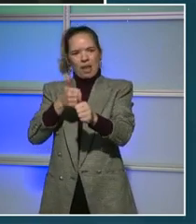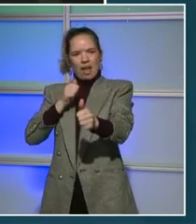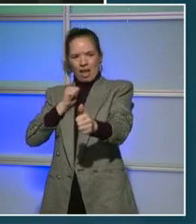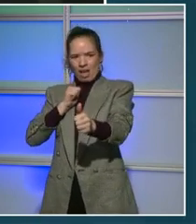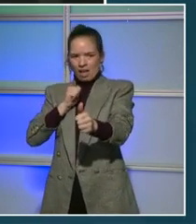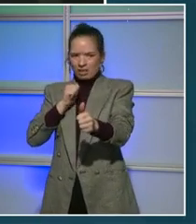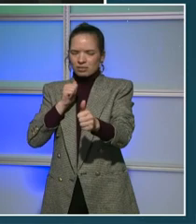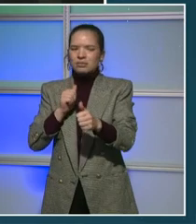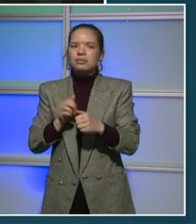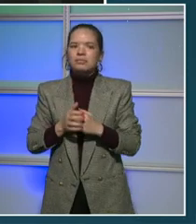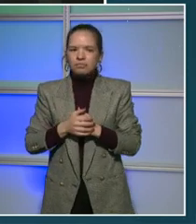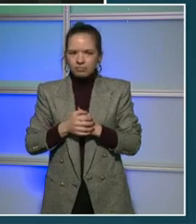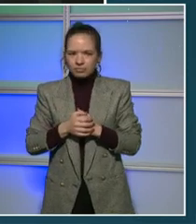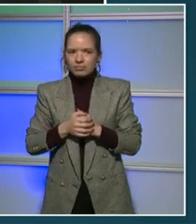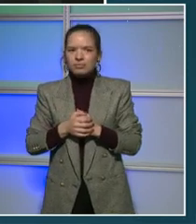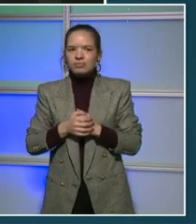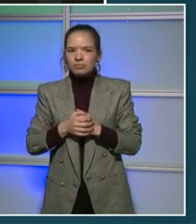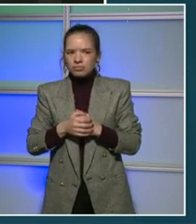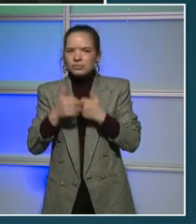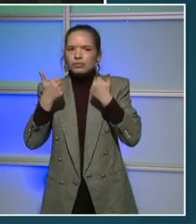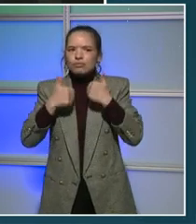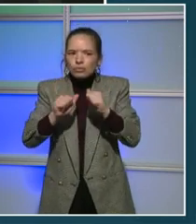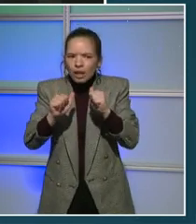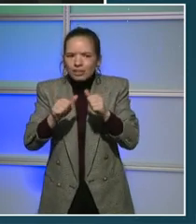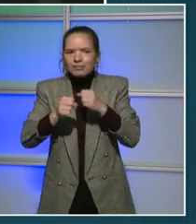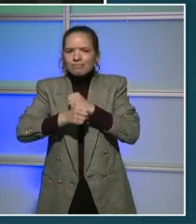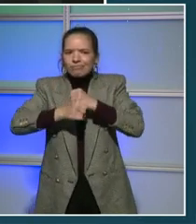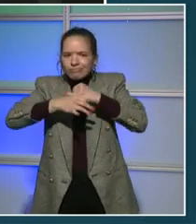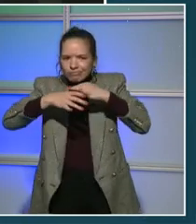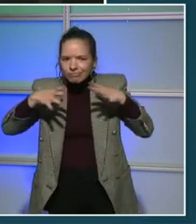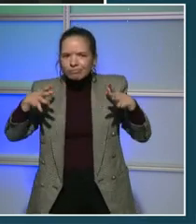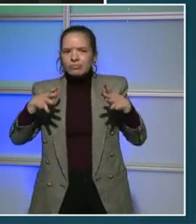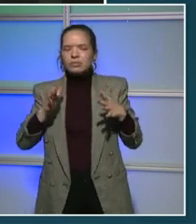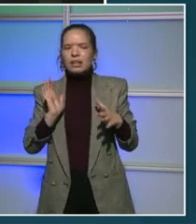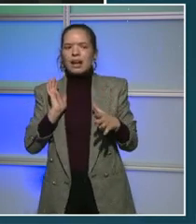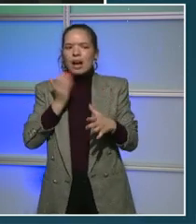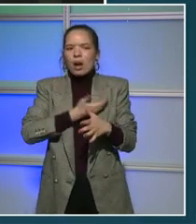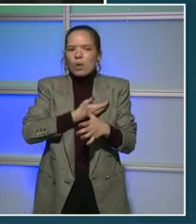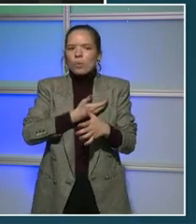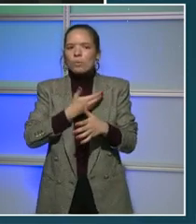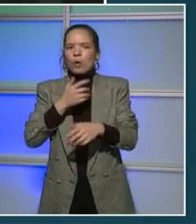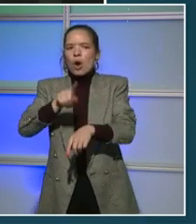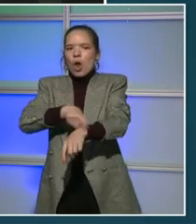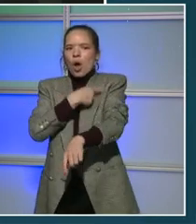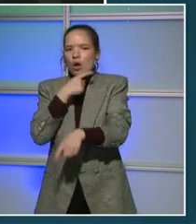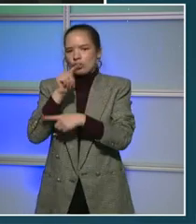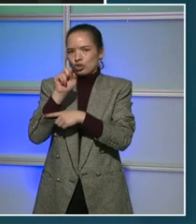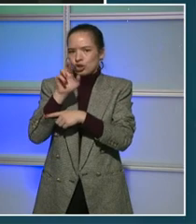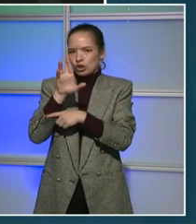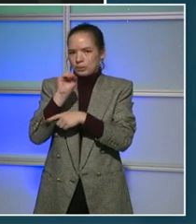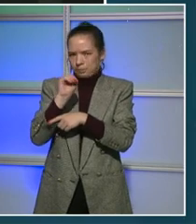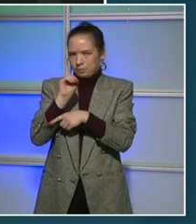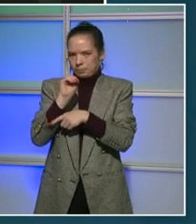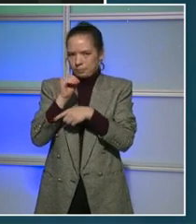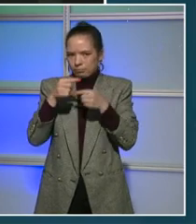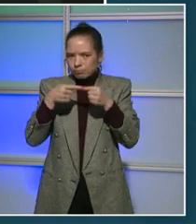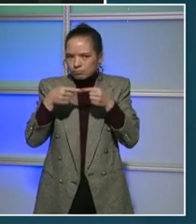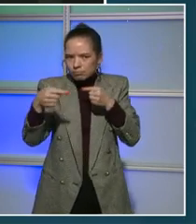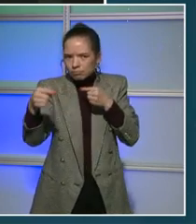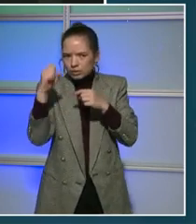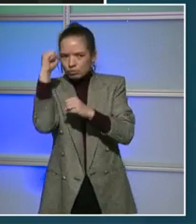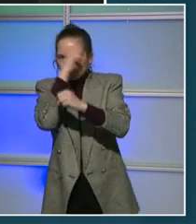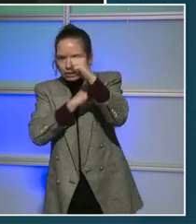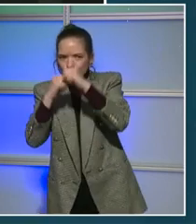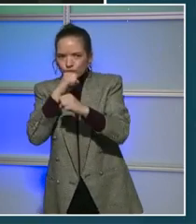then also working to expand our and have a more long-term strategy around our transgender non-conforming workforce program.